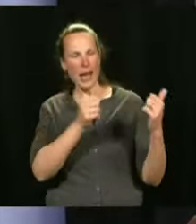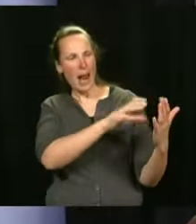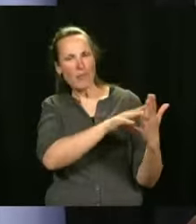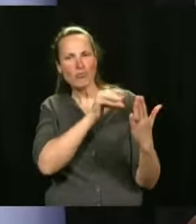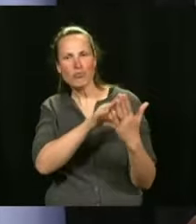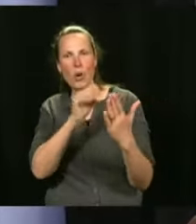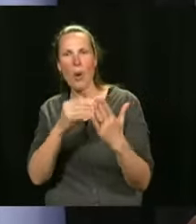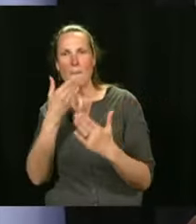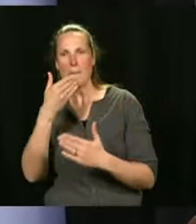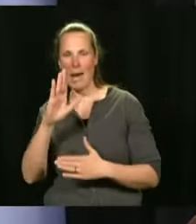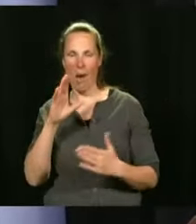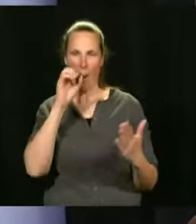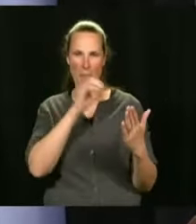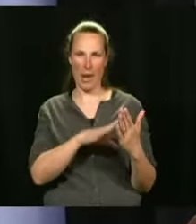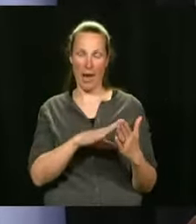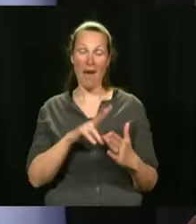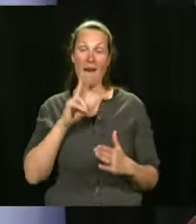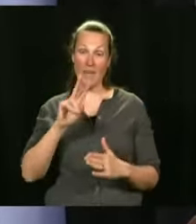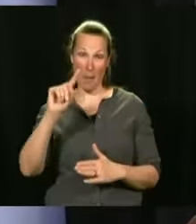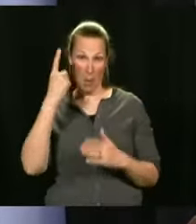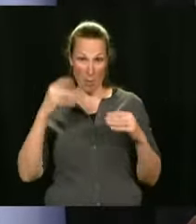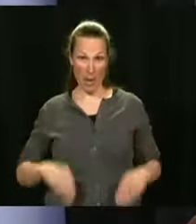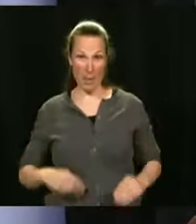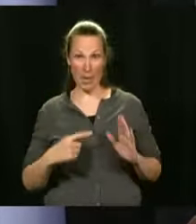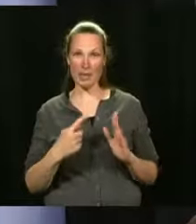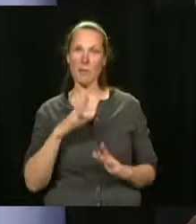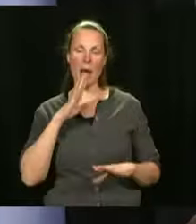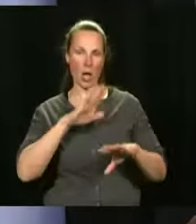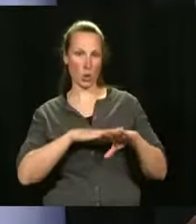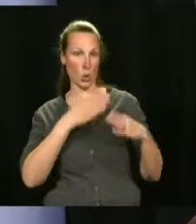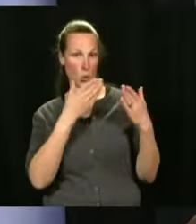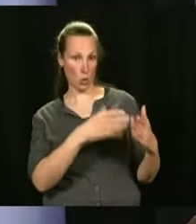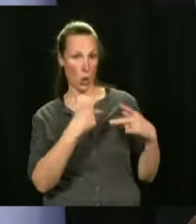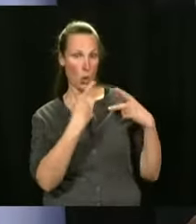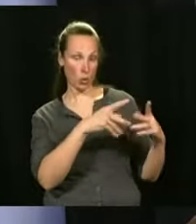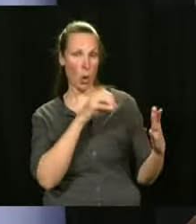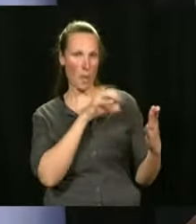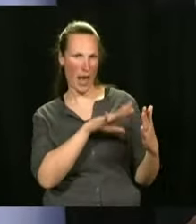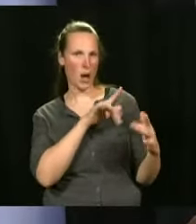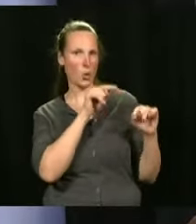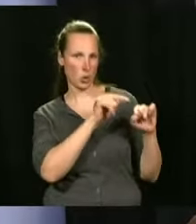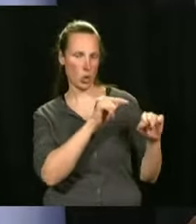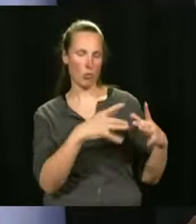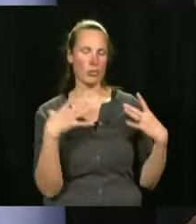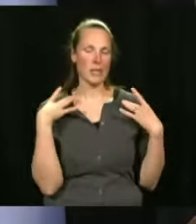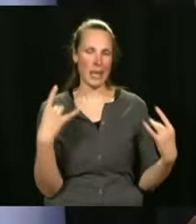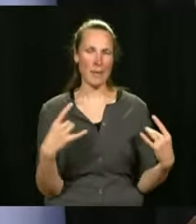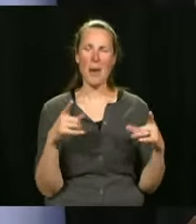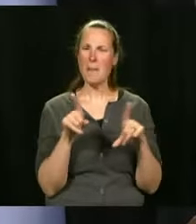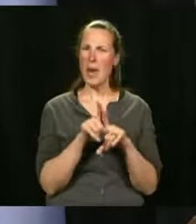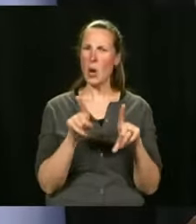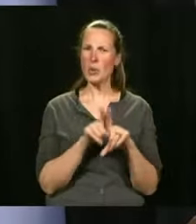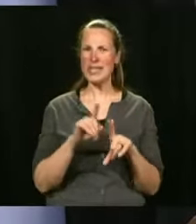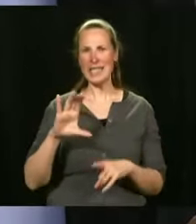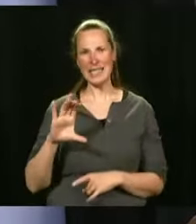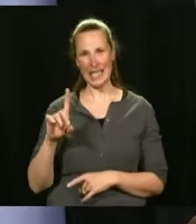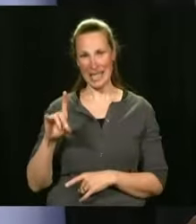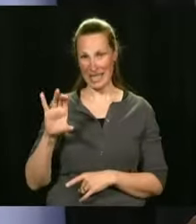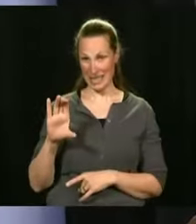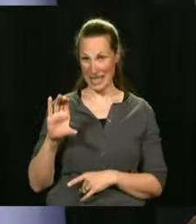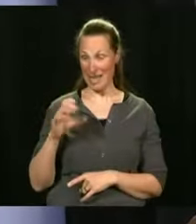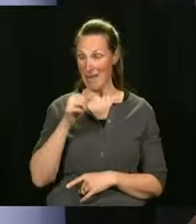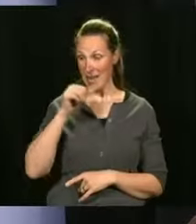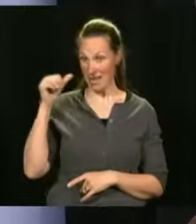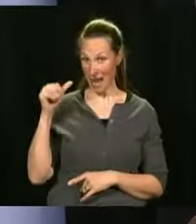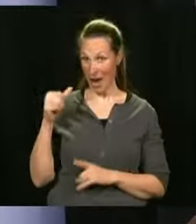Premier gave that one as an example because it's simple. But we are also looking at other plans. You saw what the CDC came out with